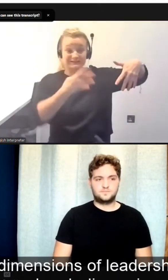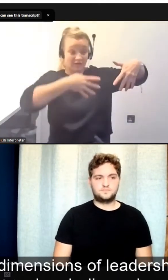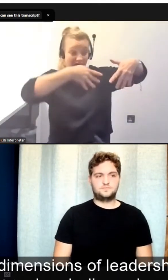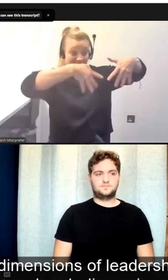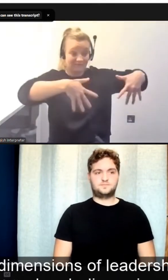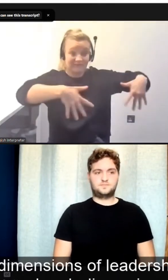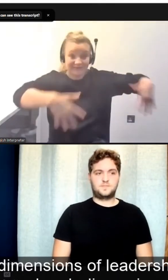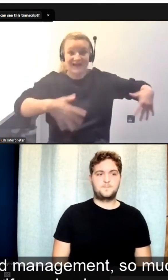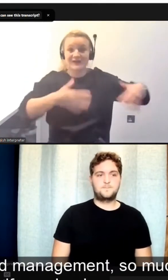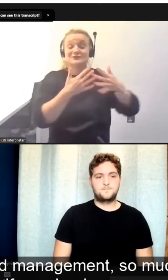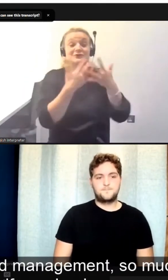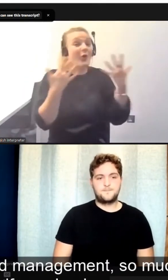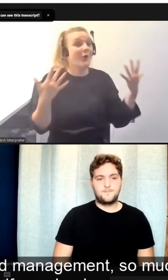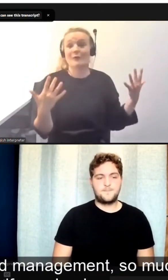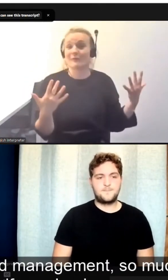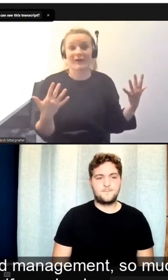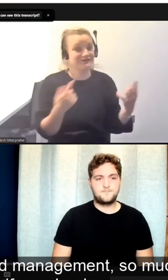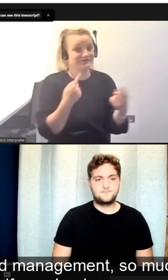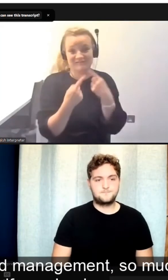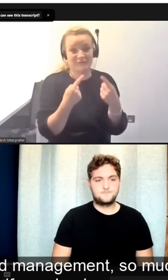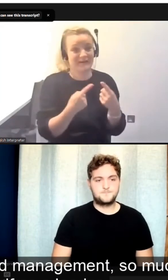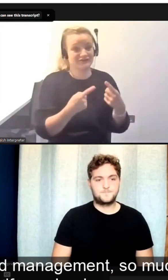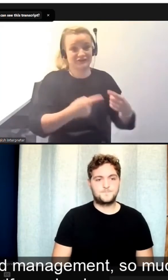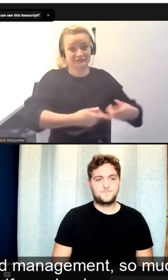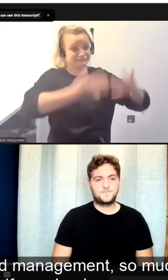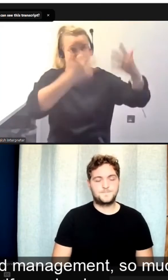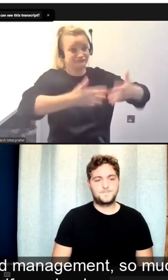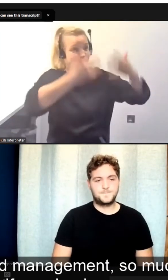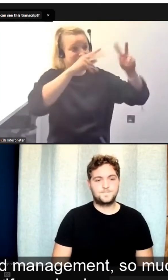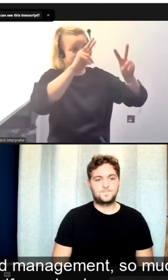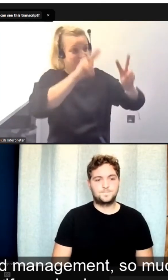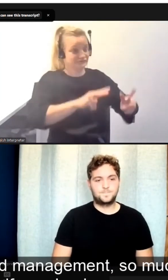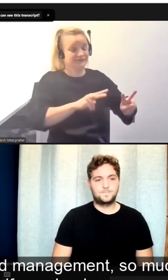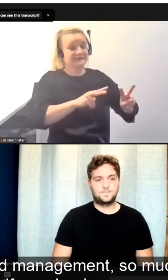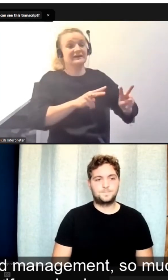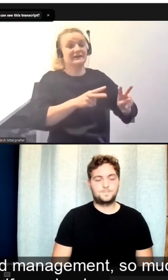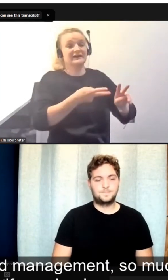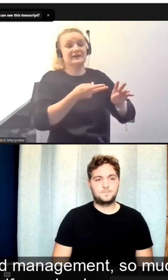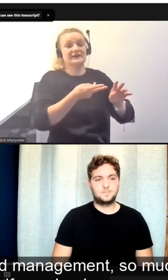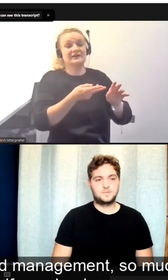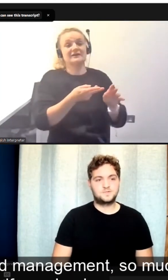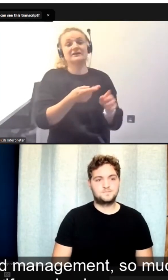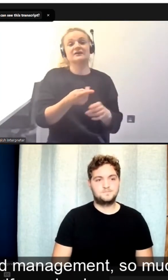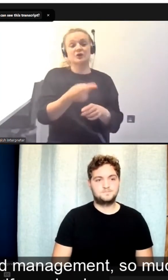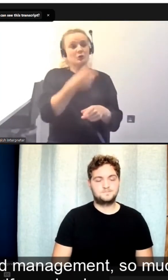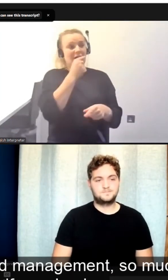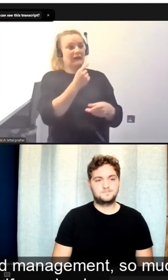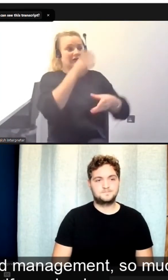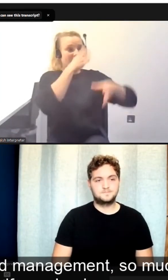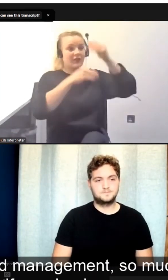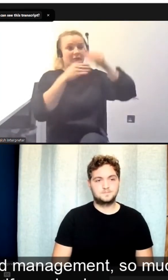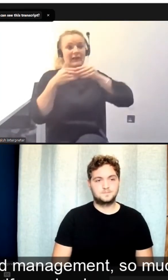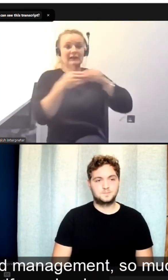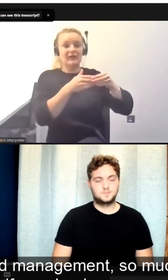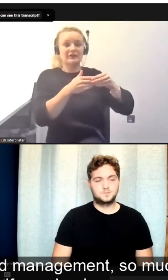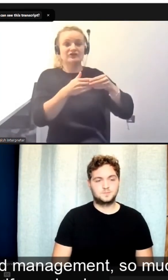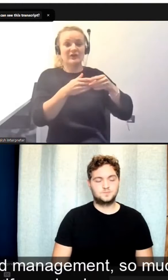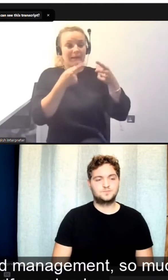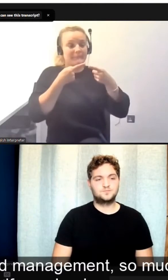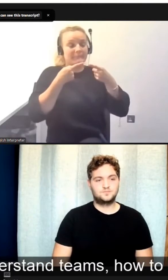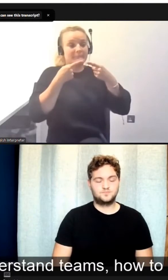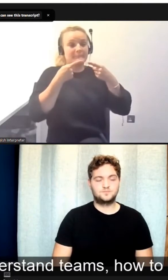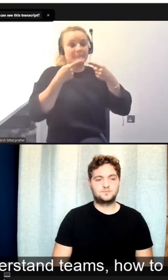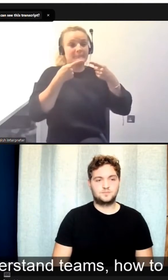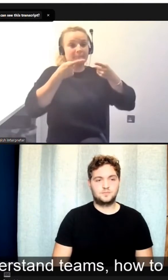-dimensions. So there's so much to leadership and management, so much you can learn about yourself as a leader,